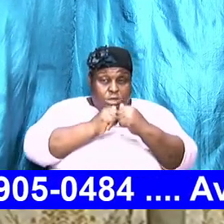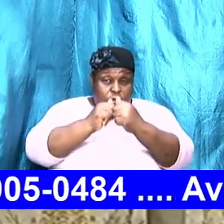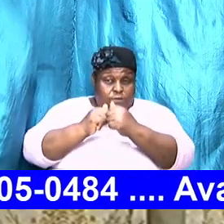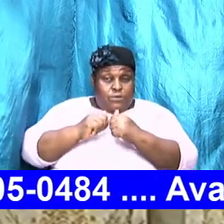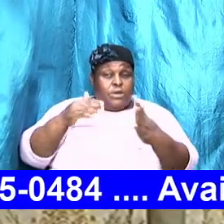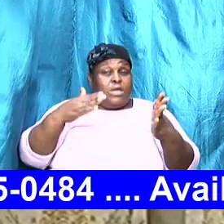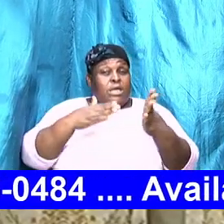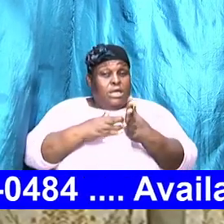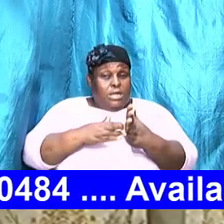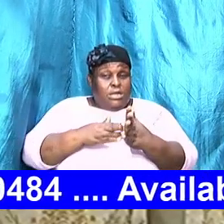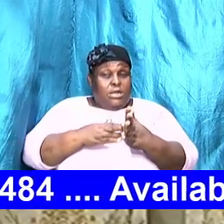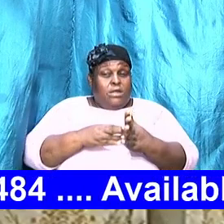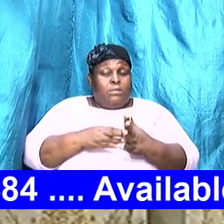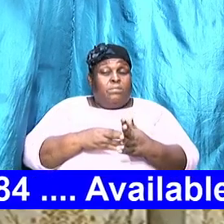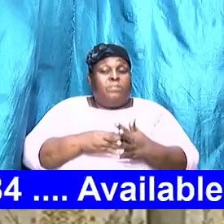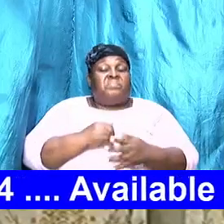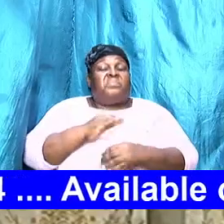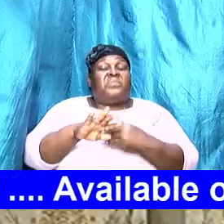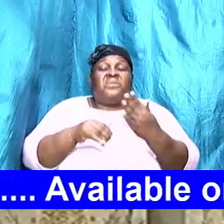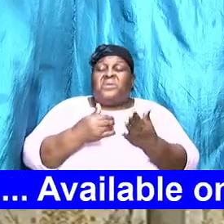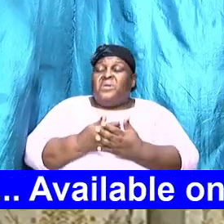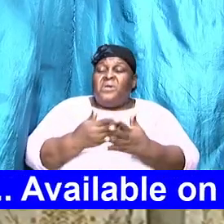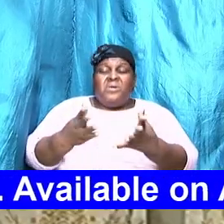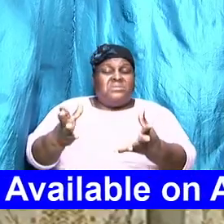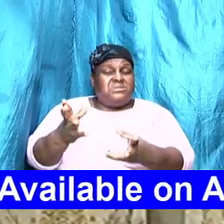And all that it takes